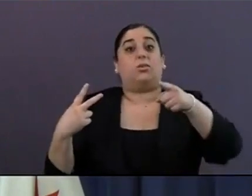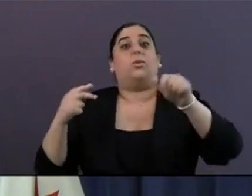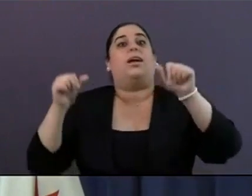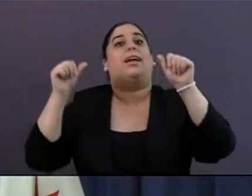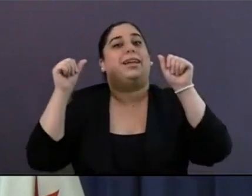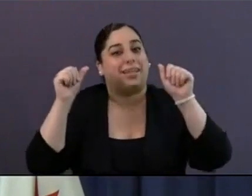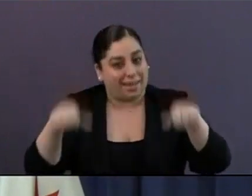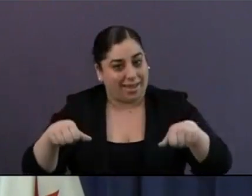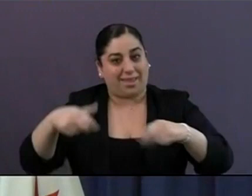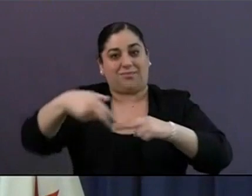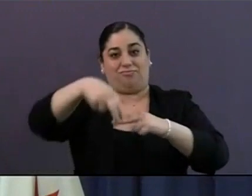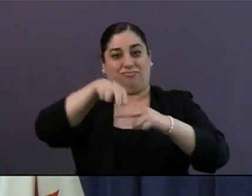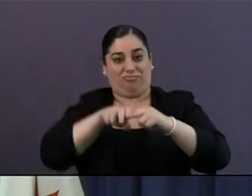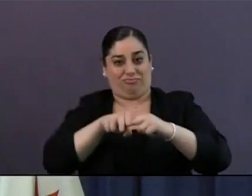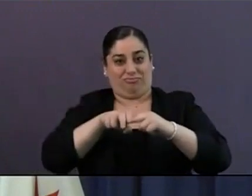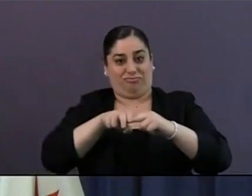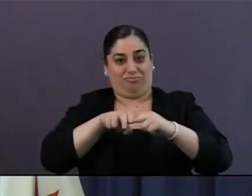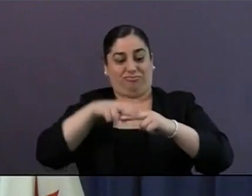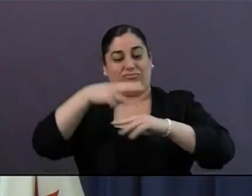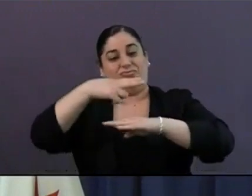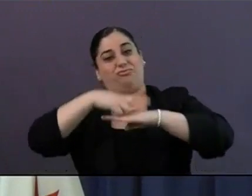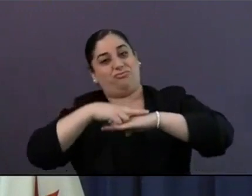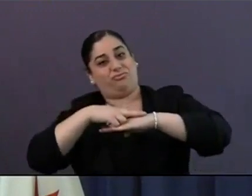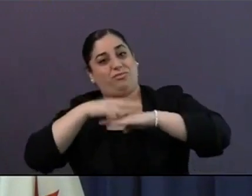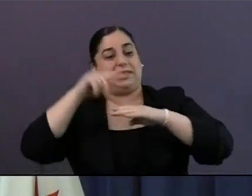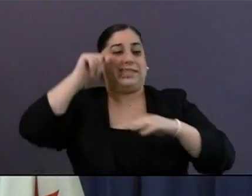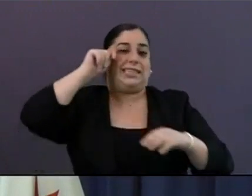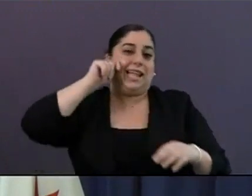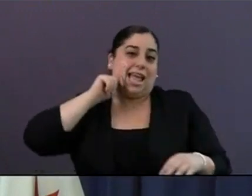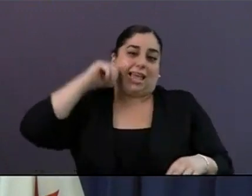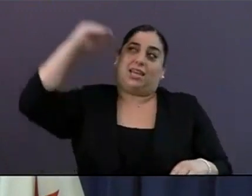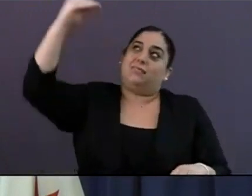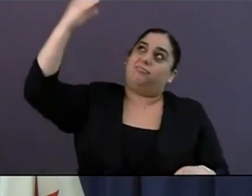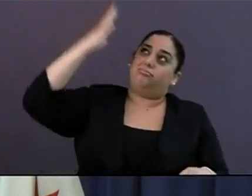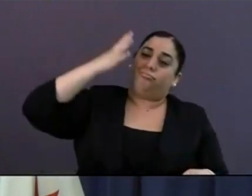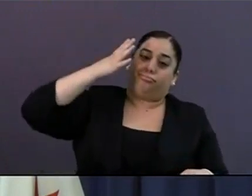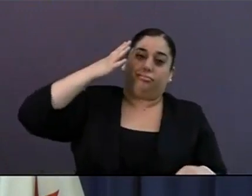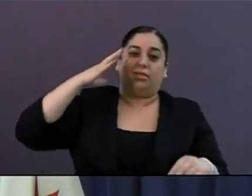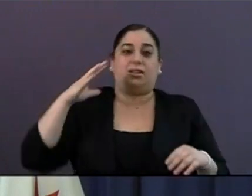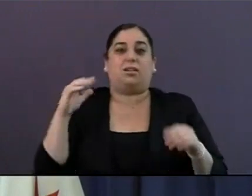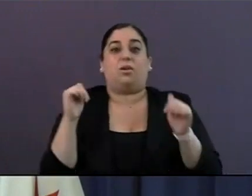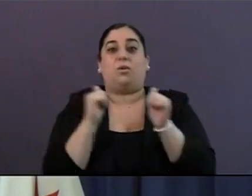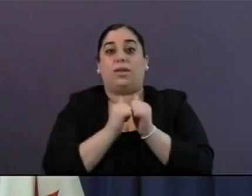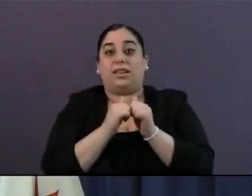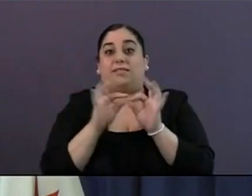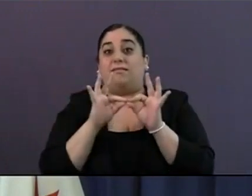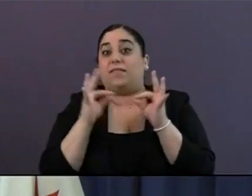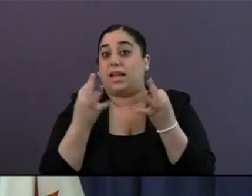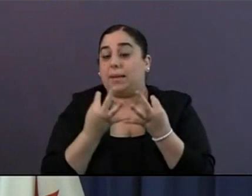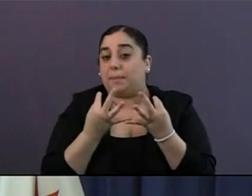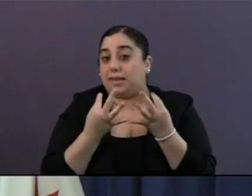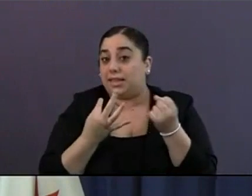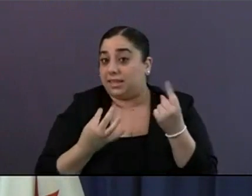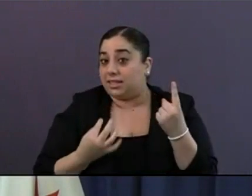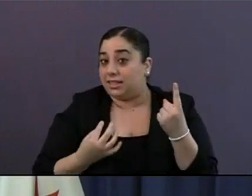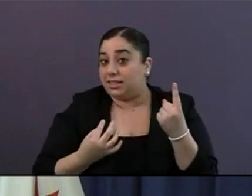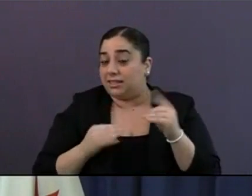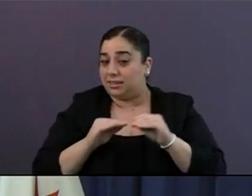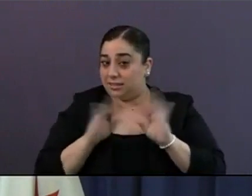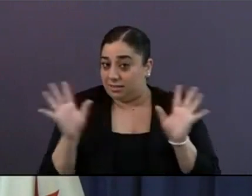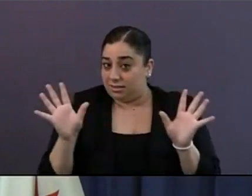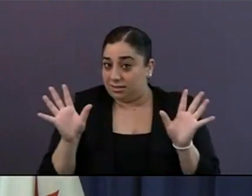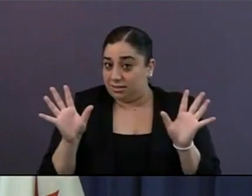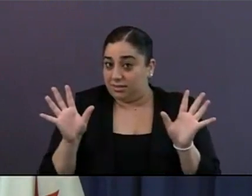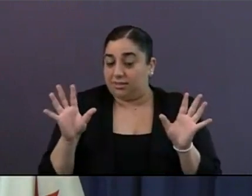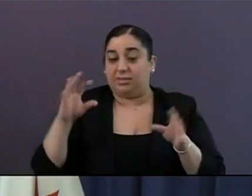unit. Activities that are not allowed are sporting activities like football and volleyball. That is some welcome